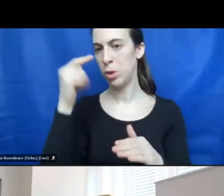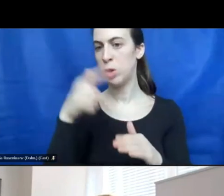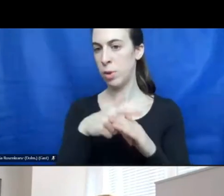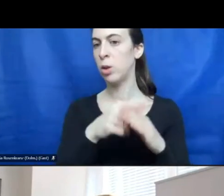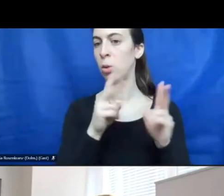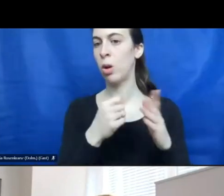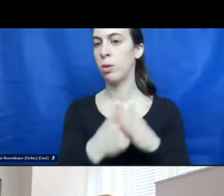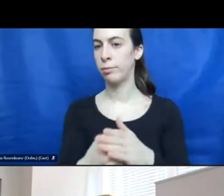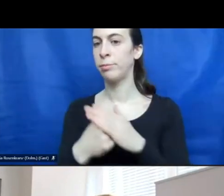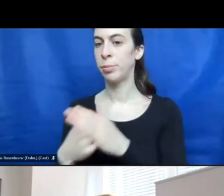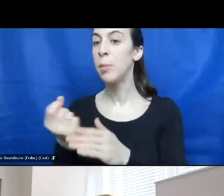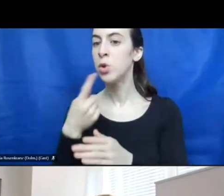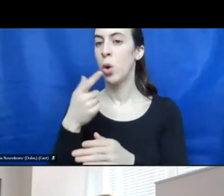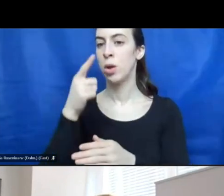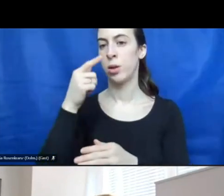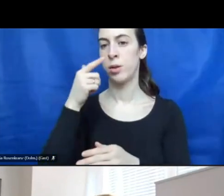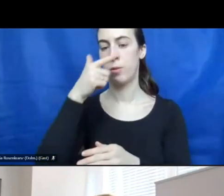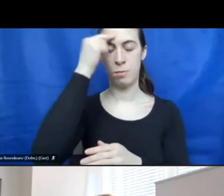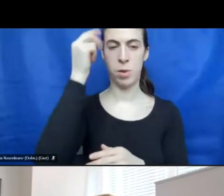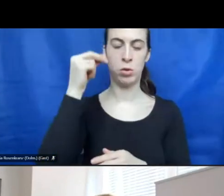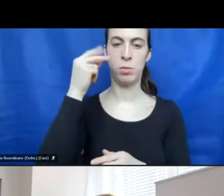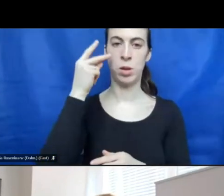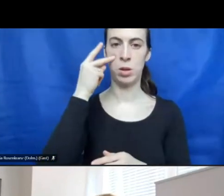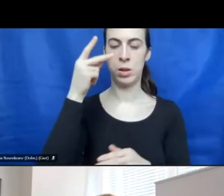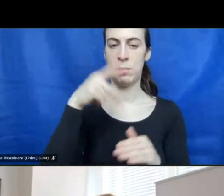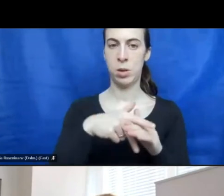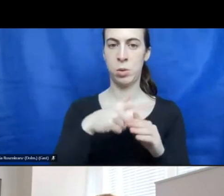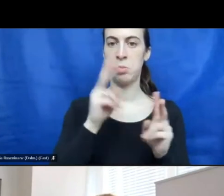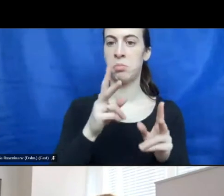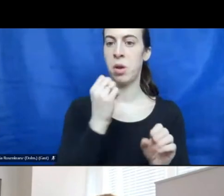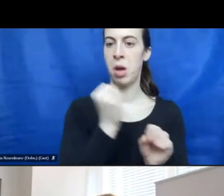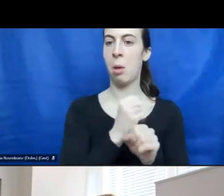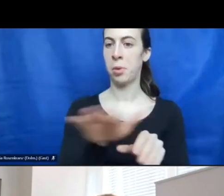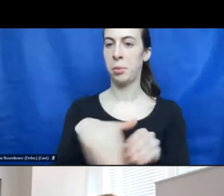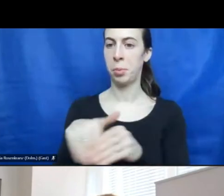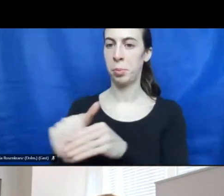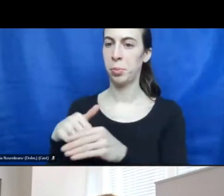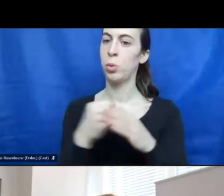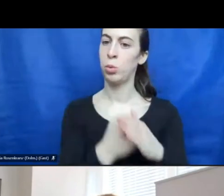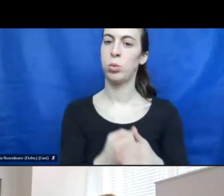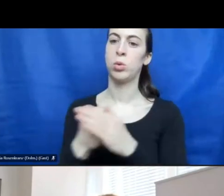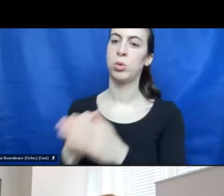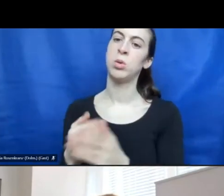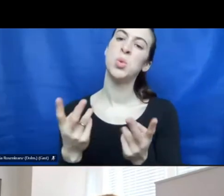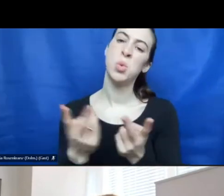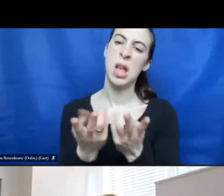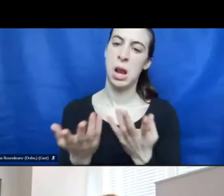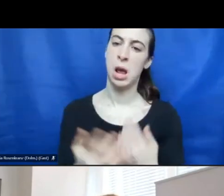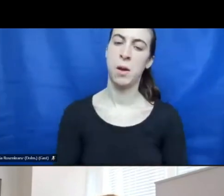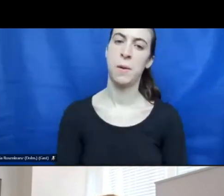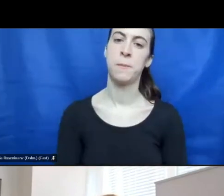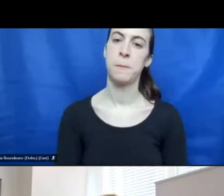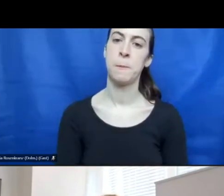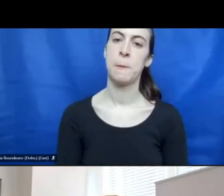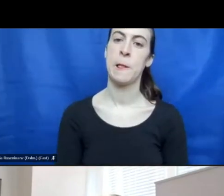people, to give jobs to them, to support them with this income. Trude.